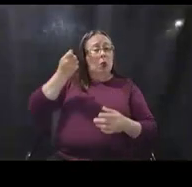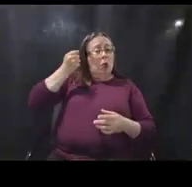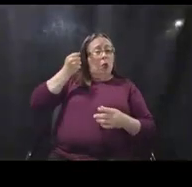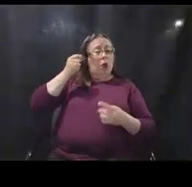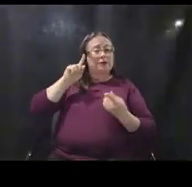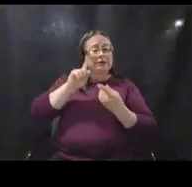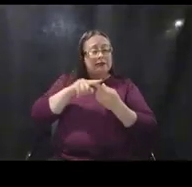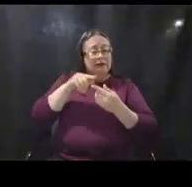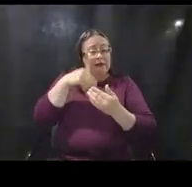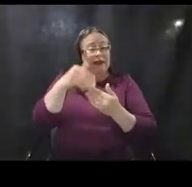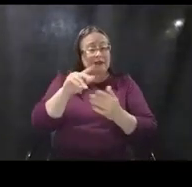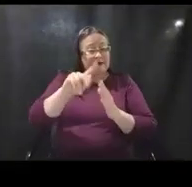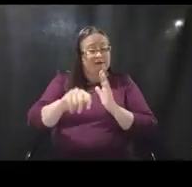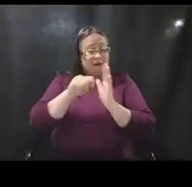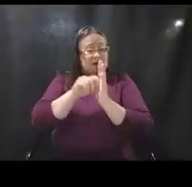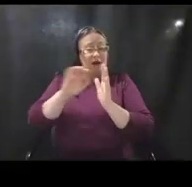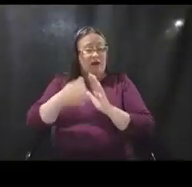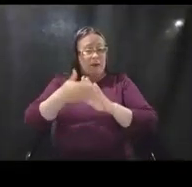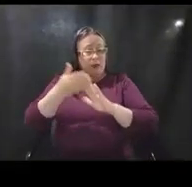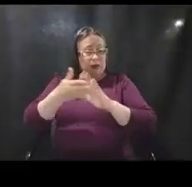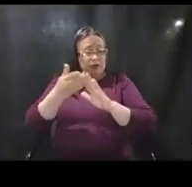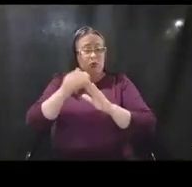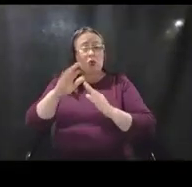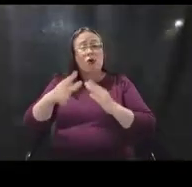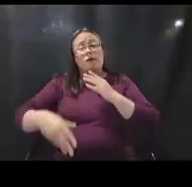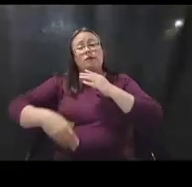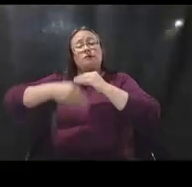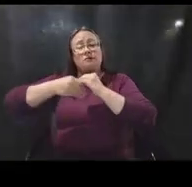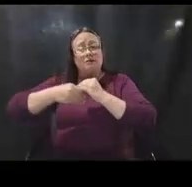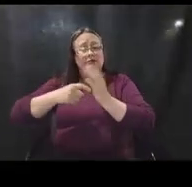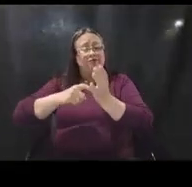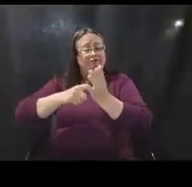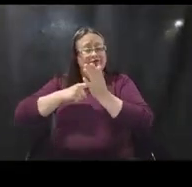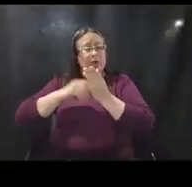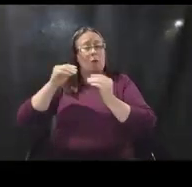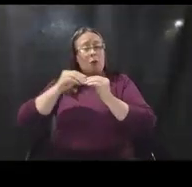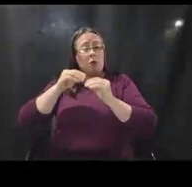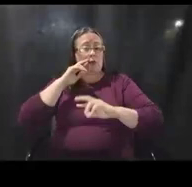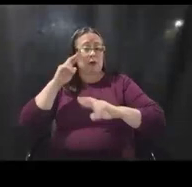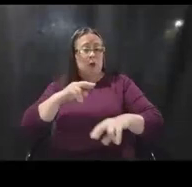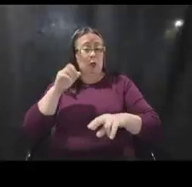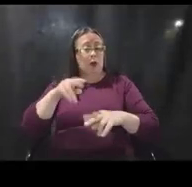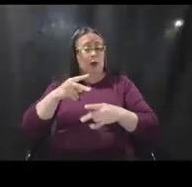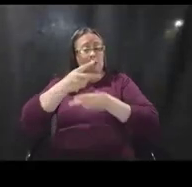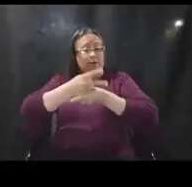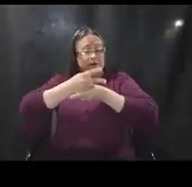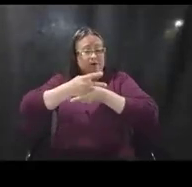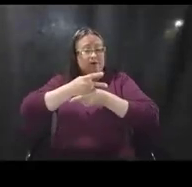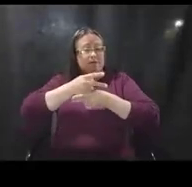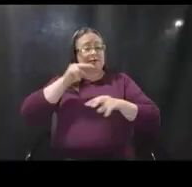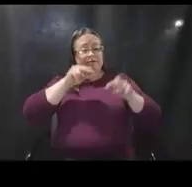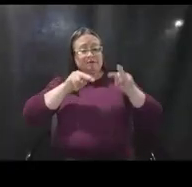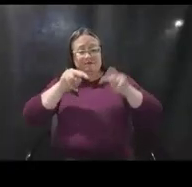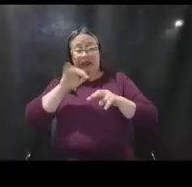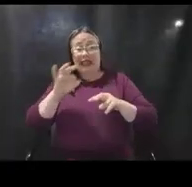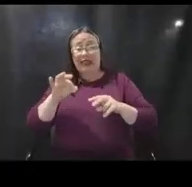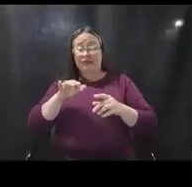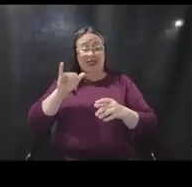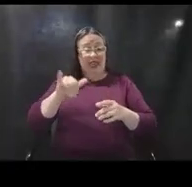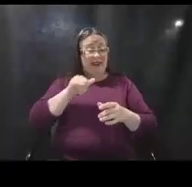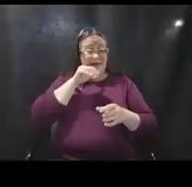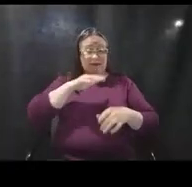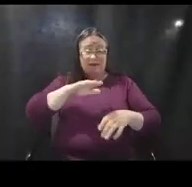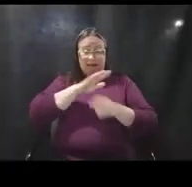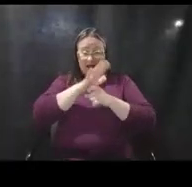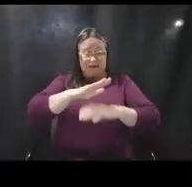phase of operations, or requiring additional reports or project monitoring. If those remedies are insufficient to